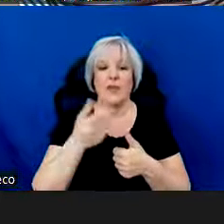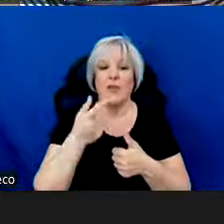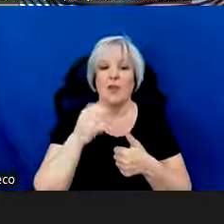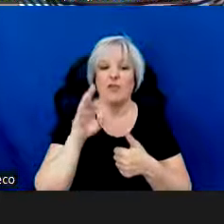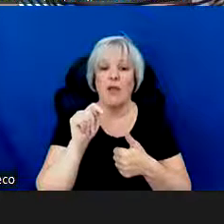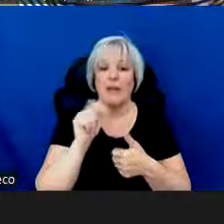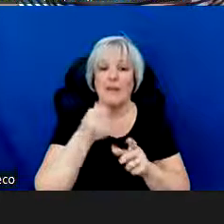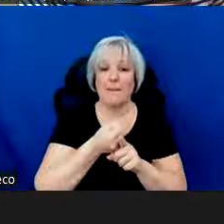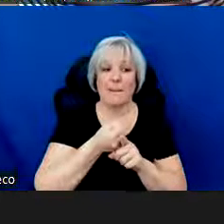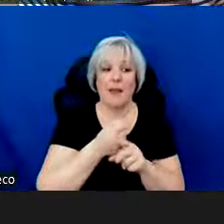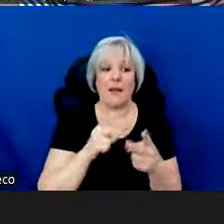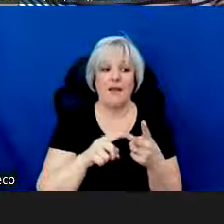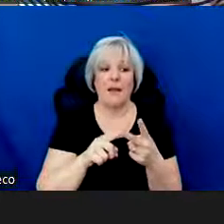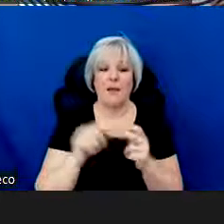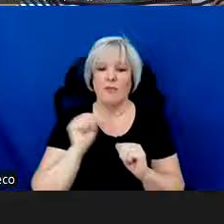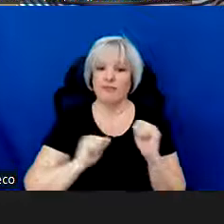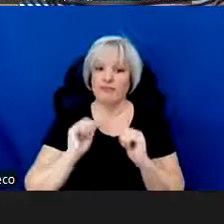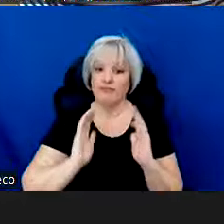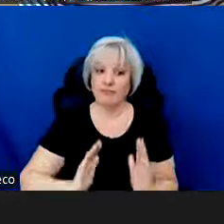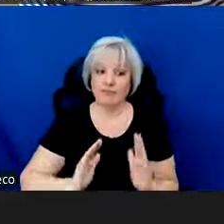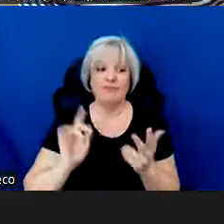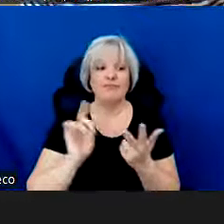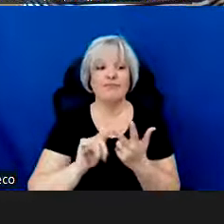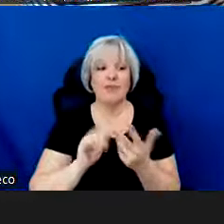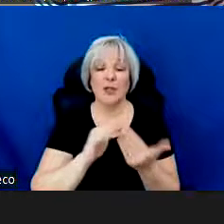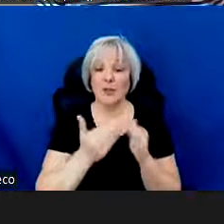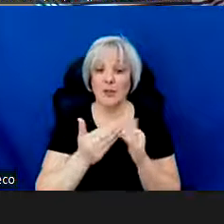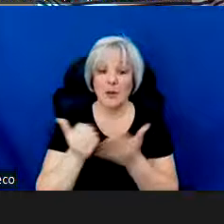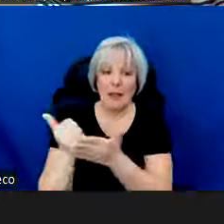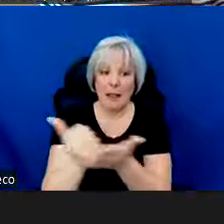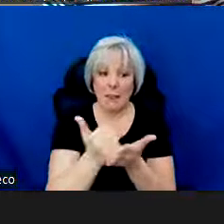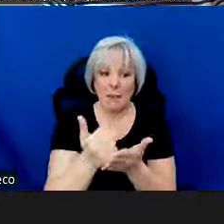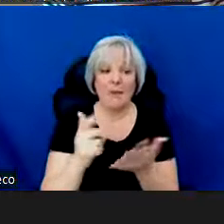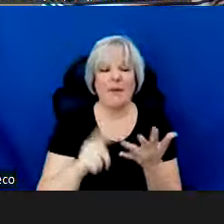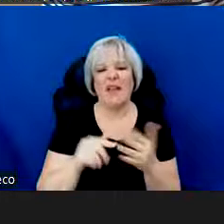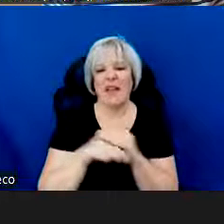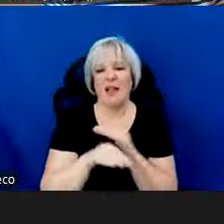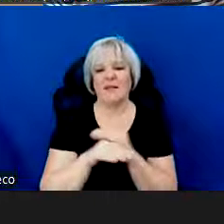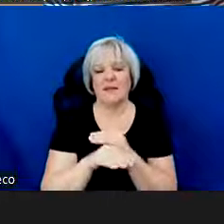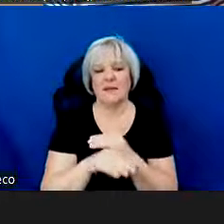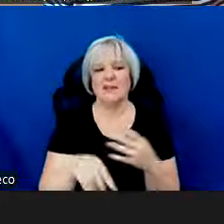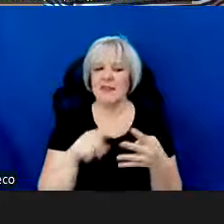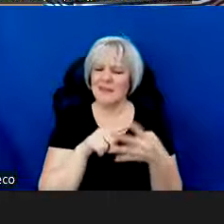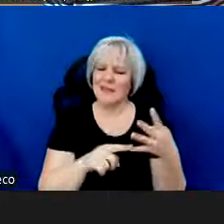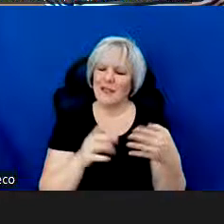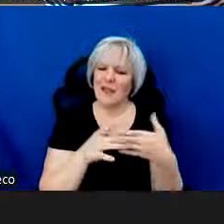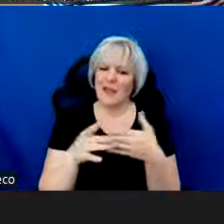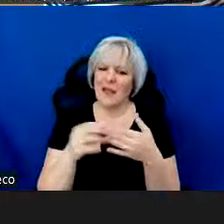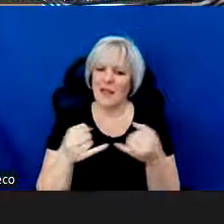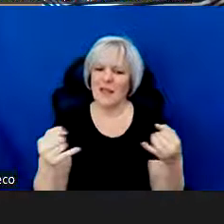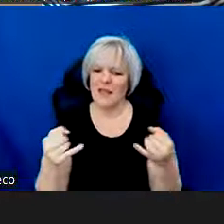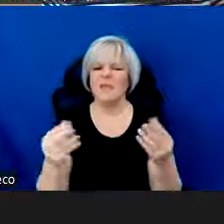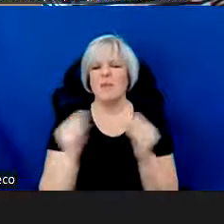artistry, community benefit, and access. The guidelines for this program have more